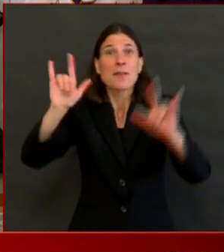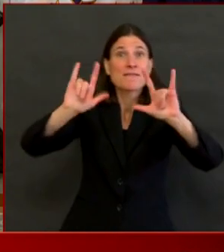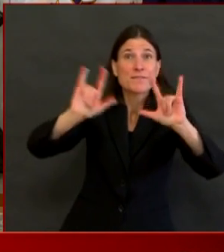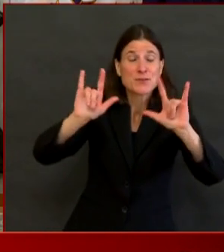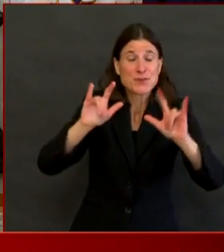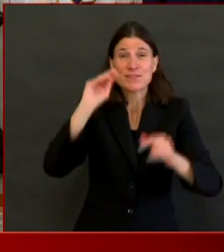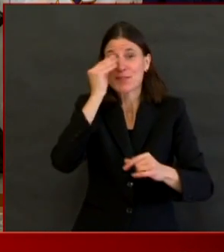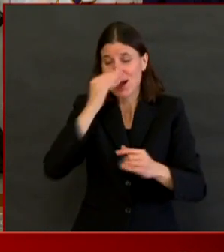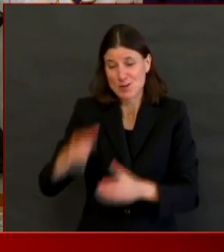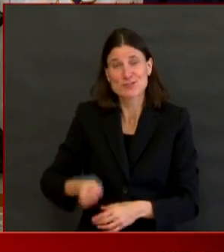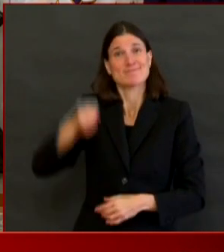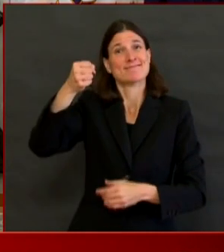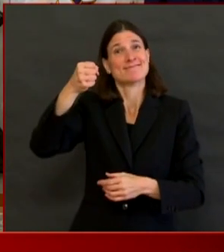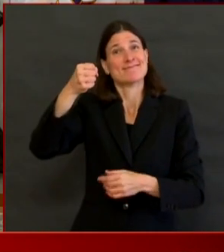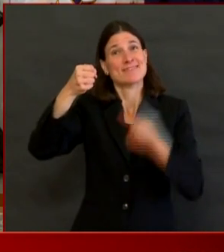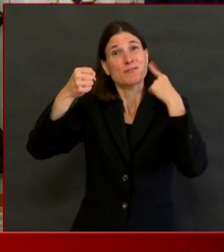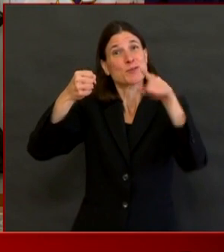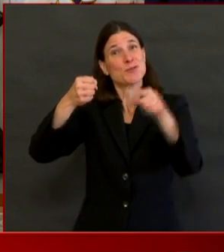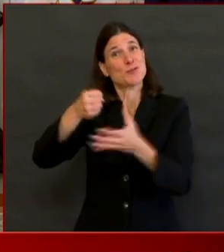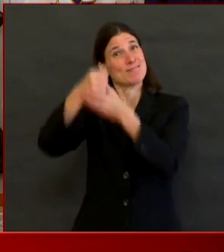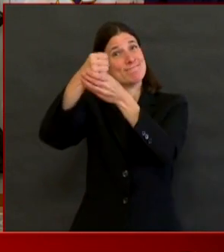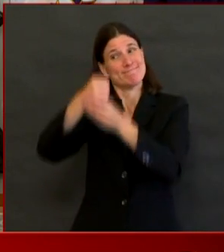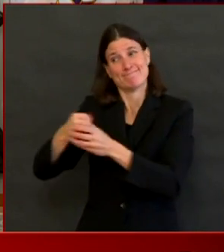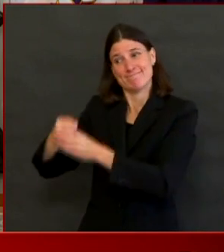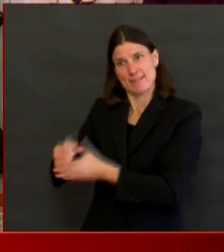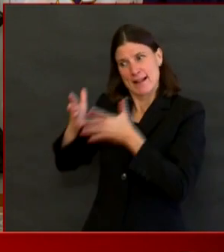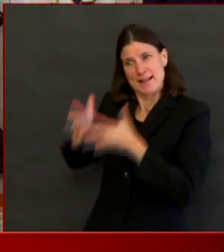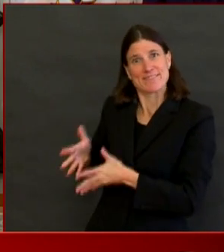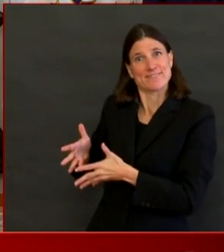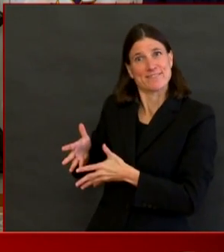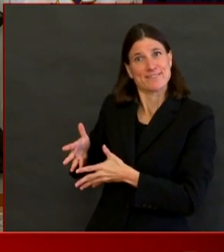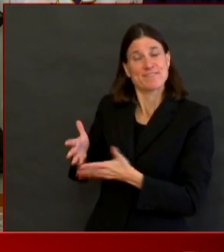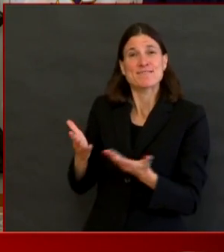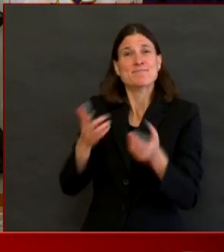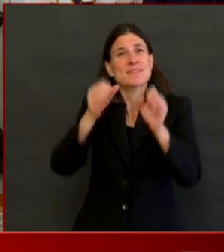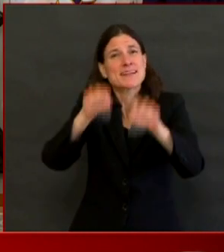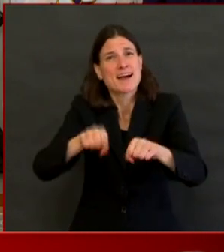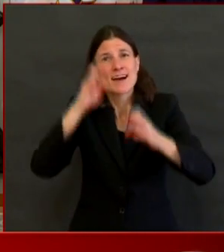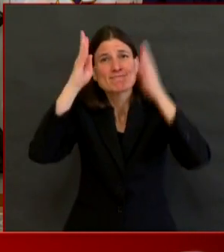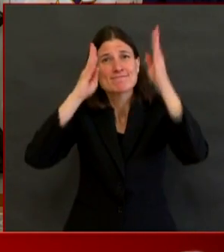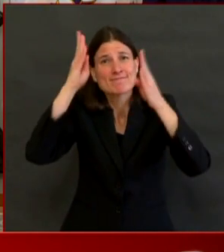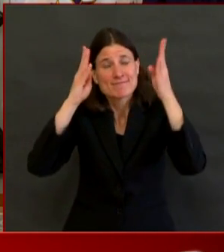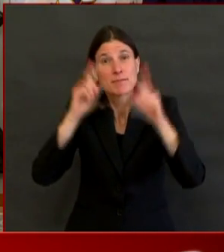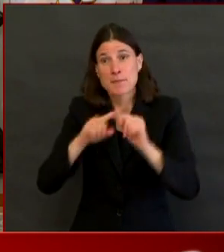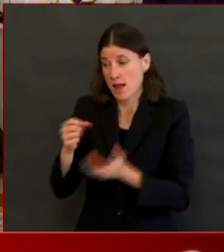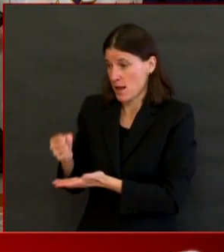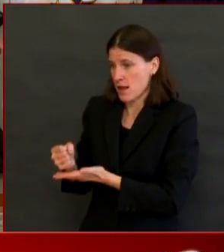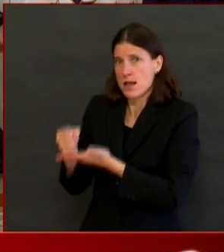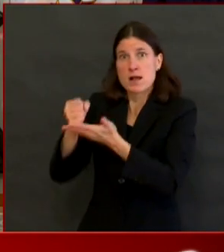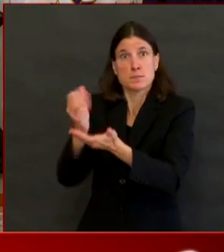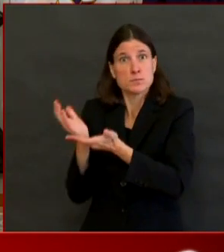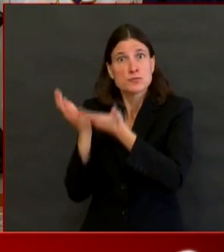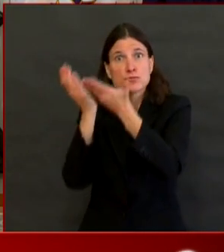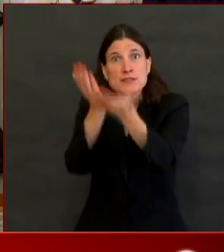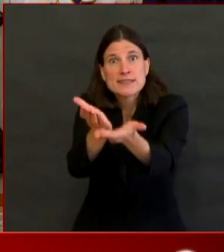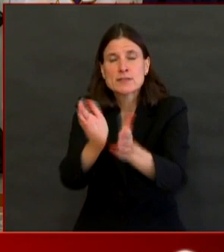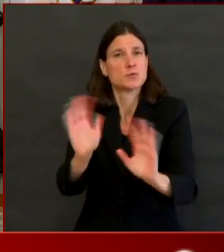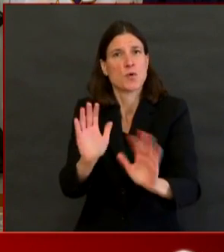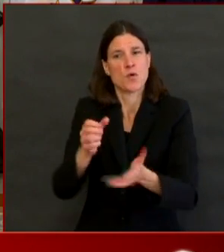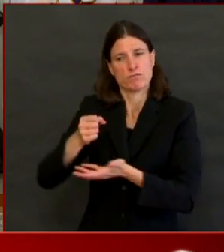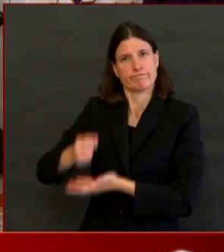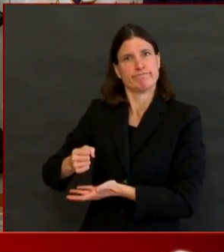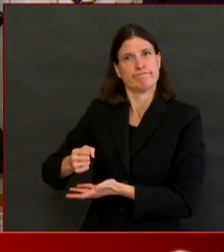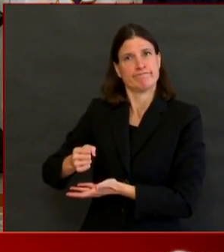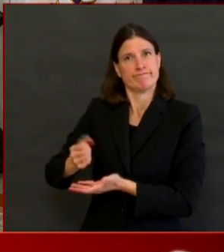send it. We know this is a stern message. It's uncomfortable for me. We want usually people to really be